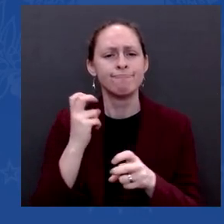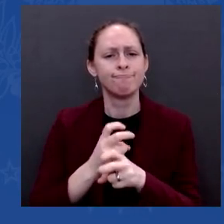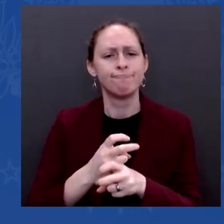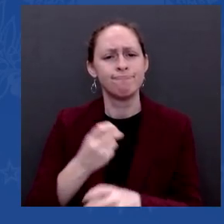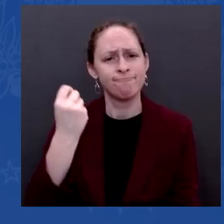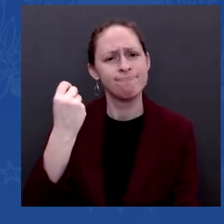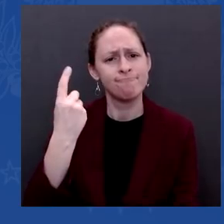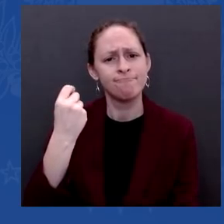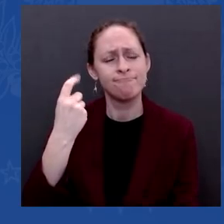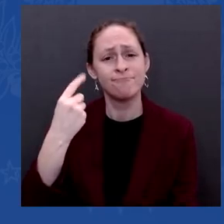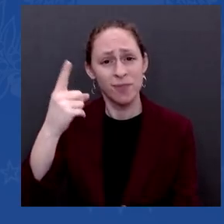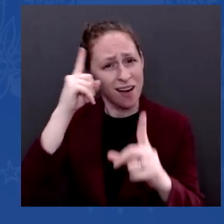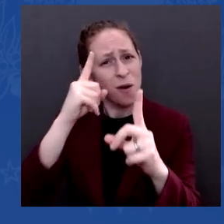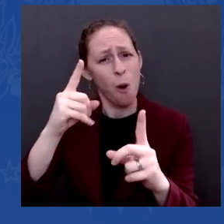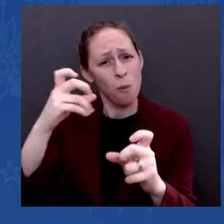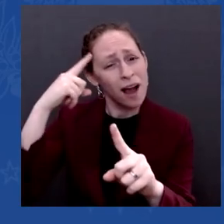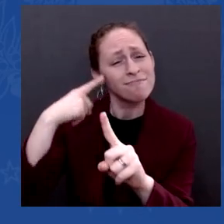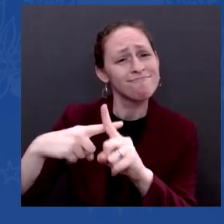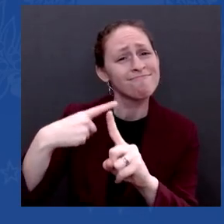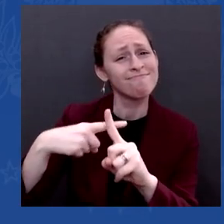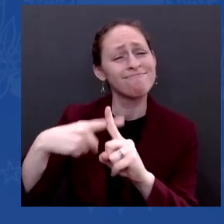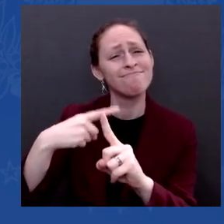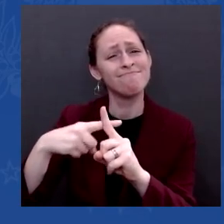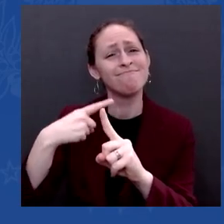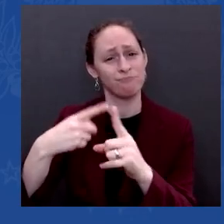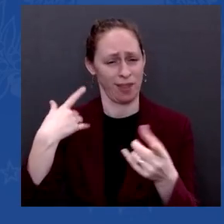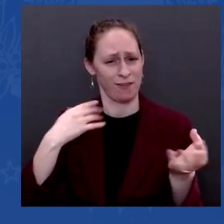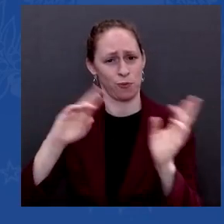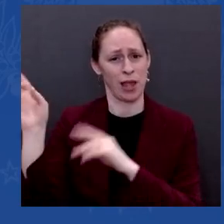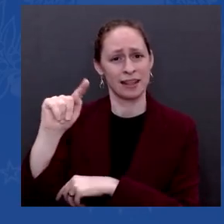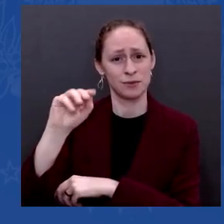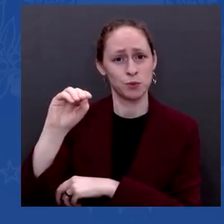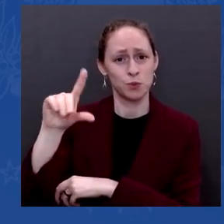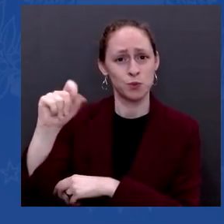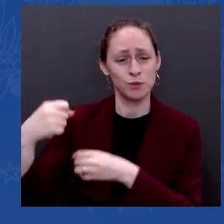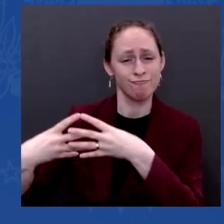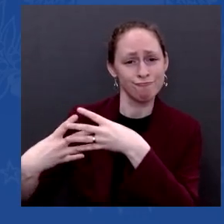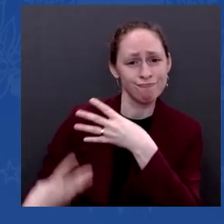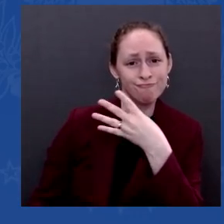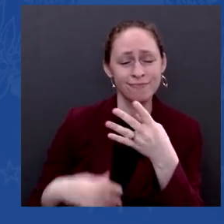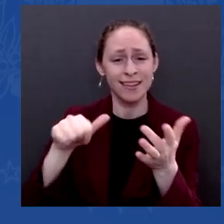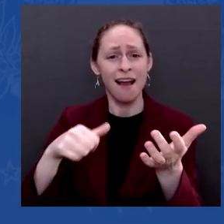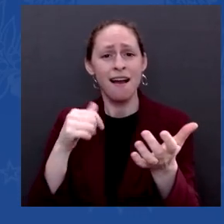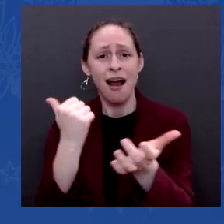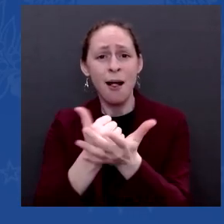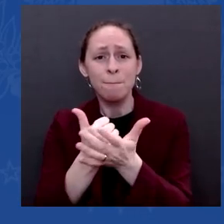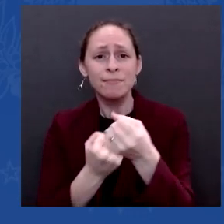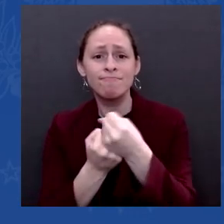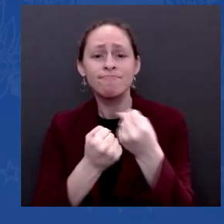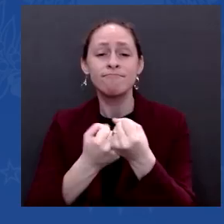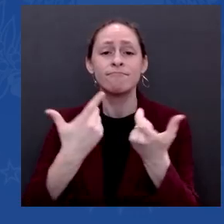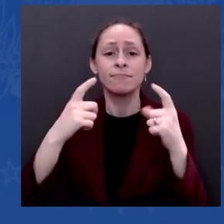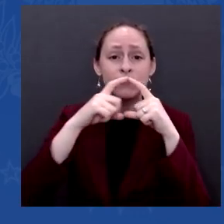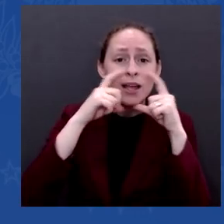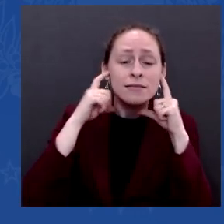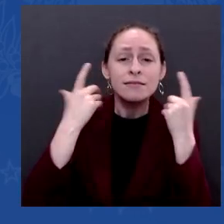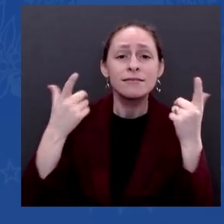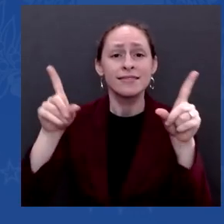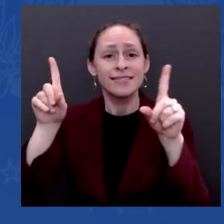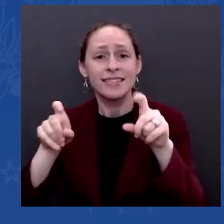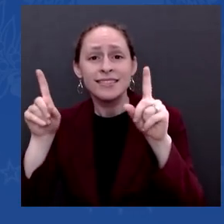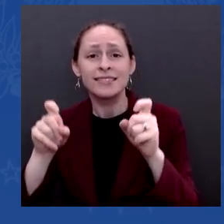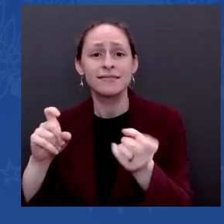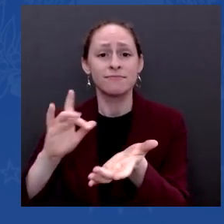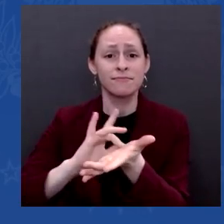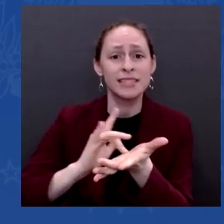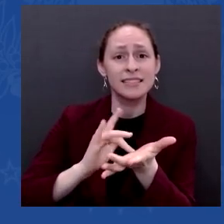boosters, masks, tests, pills, to save lives and keep businesses and schools open. Seventy-five